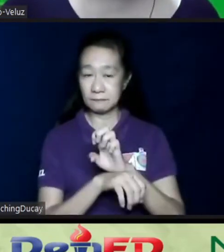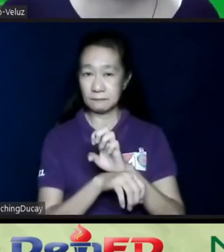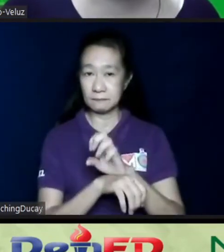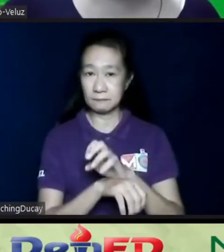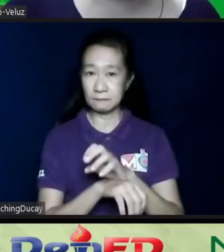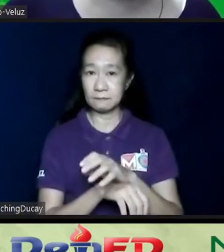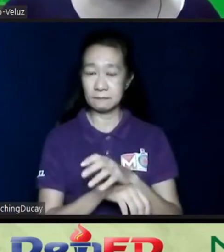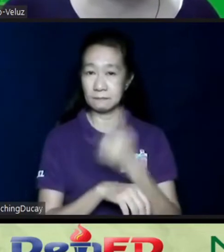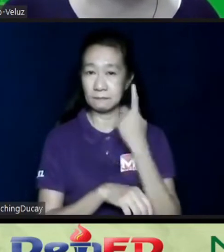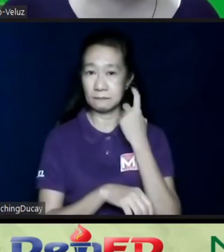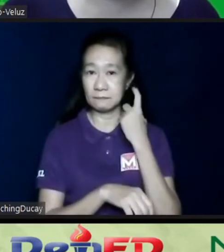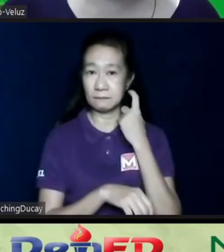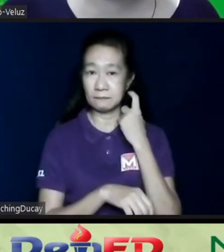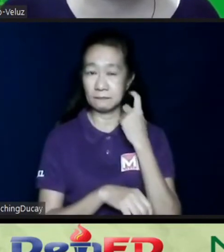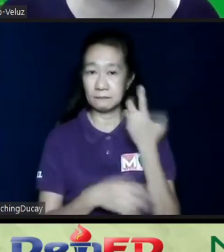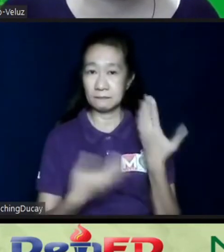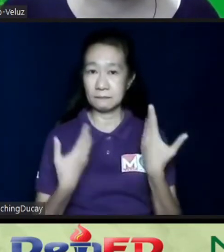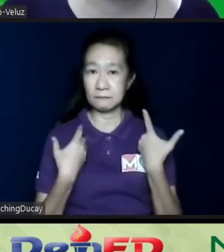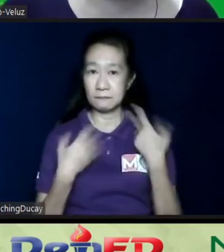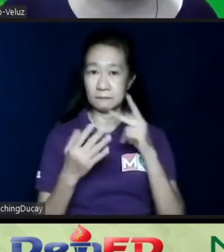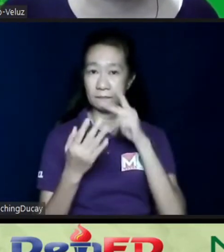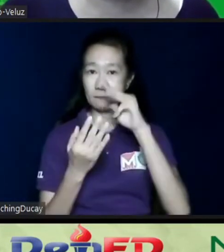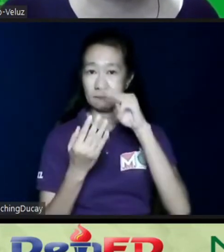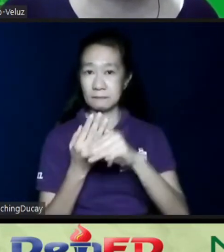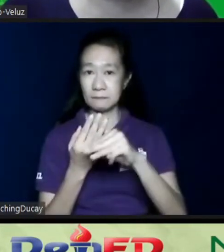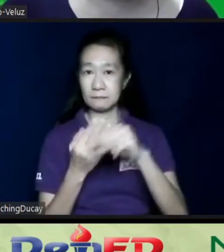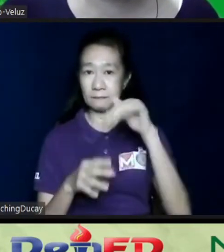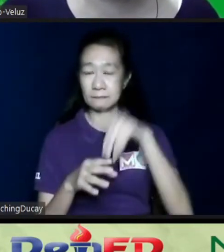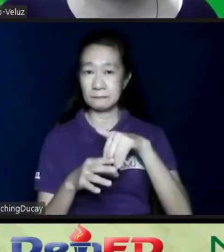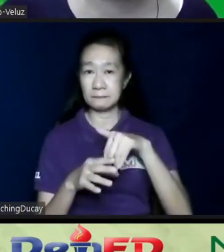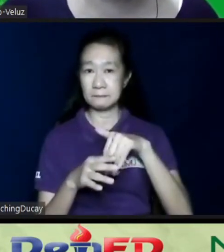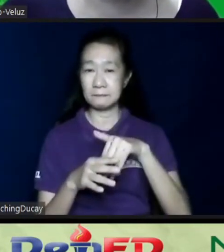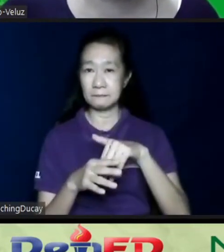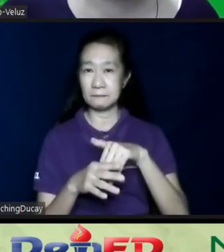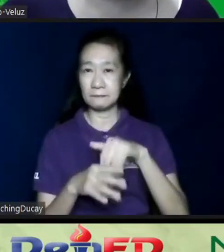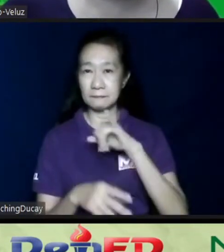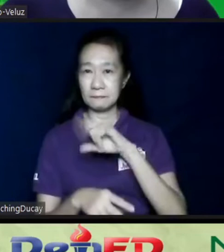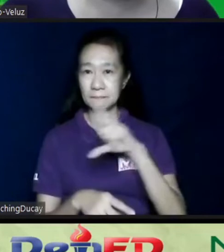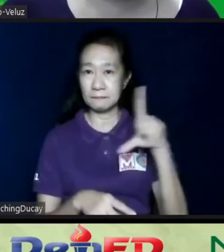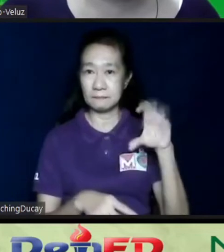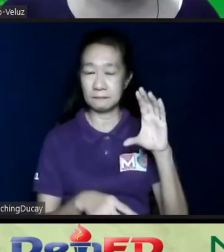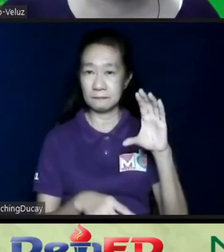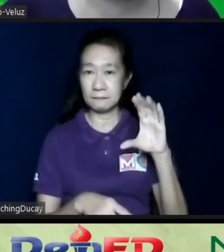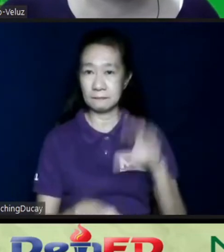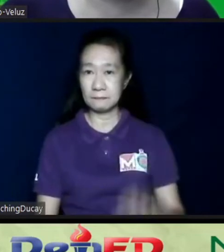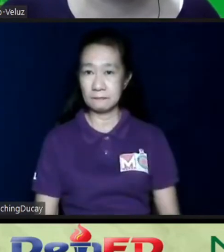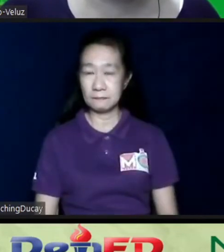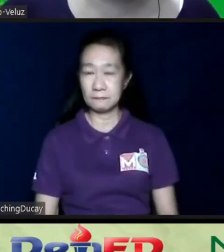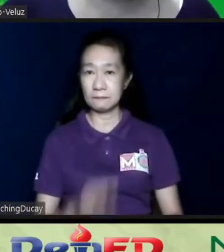recently, we had a program in IAD-LC under our JRP